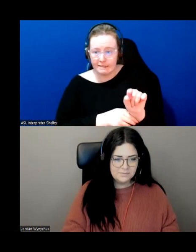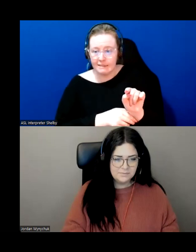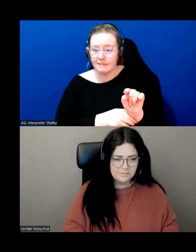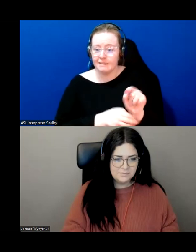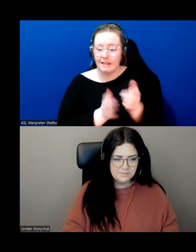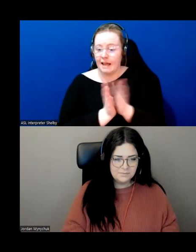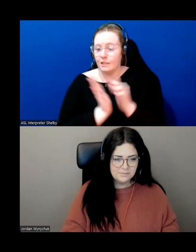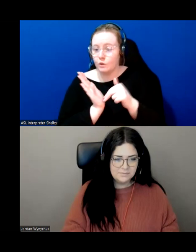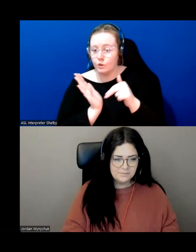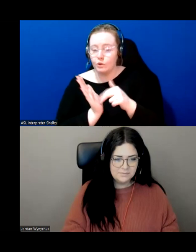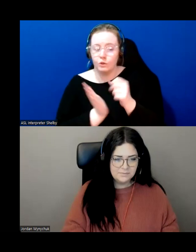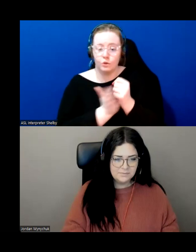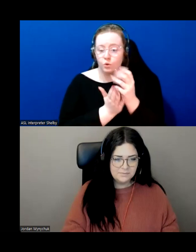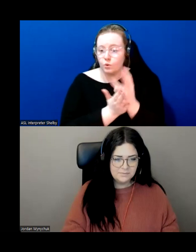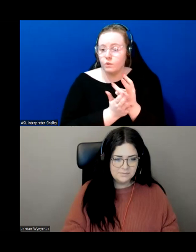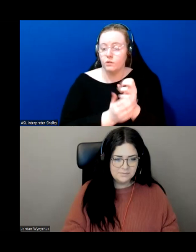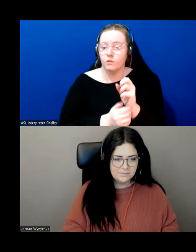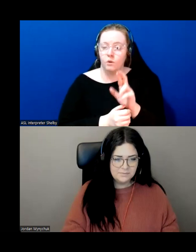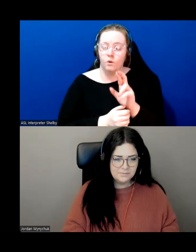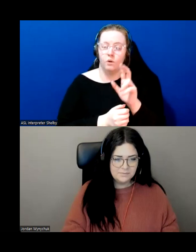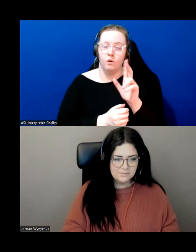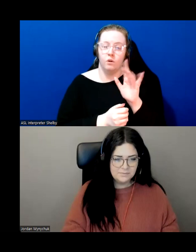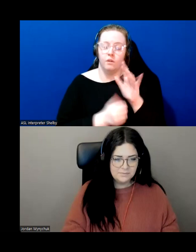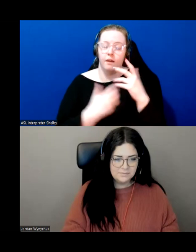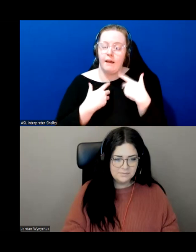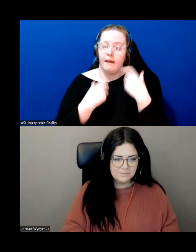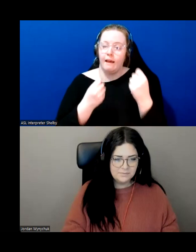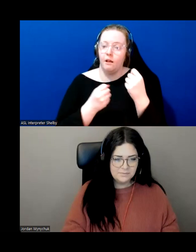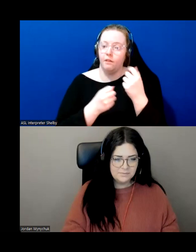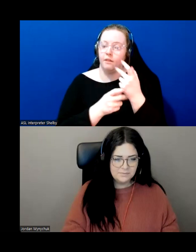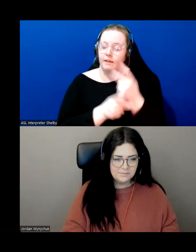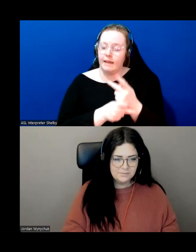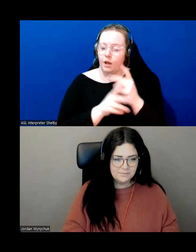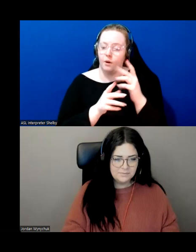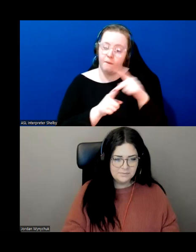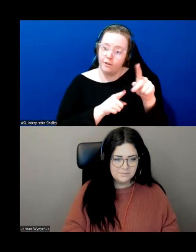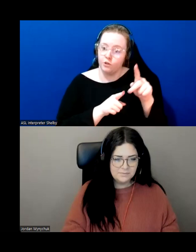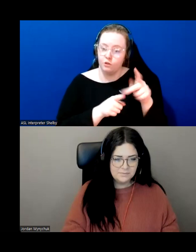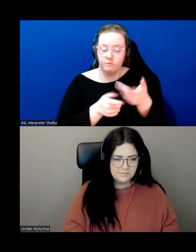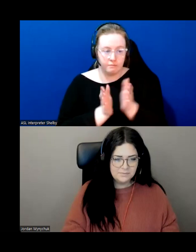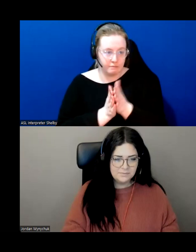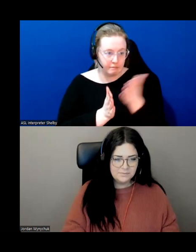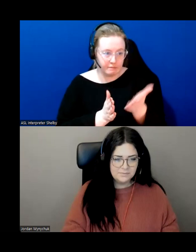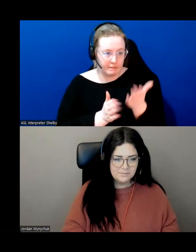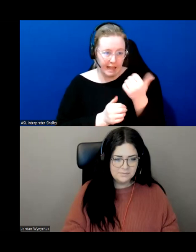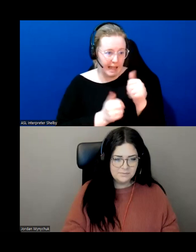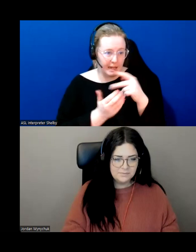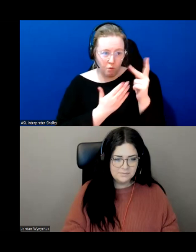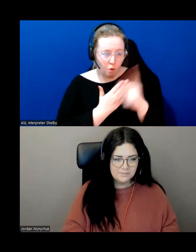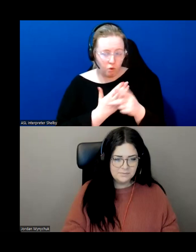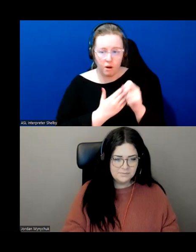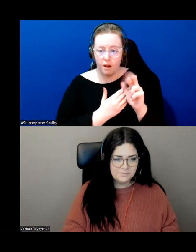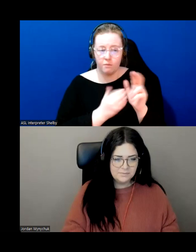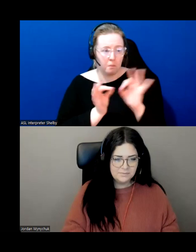or social worker or the health otpt the healthcare professional that you're working with to find out if there's any programs that they have that